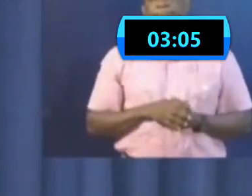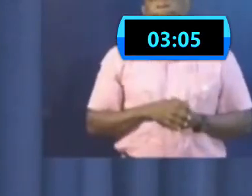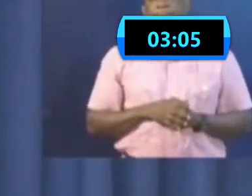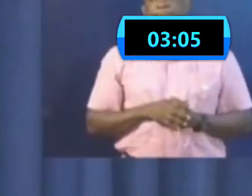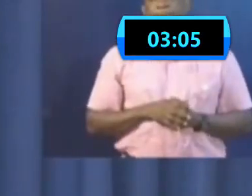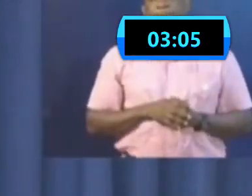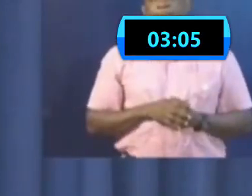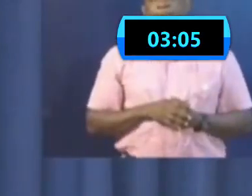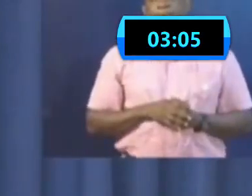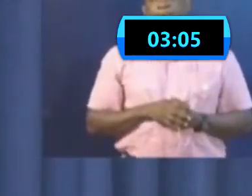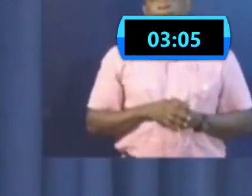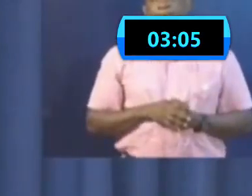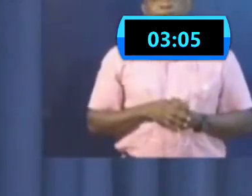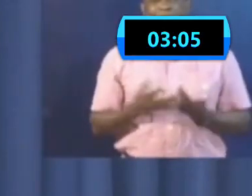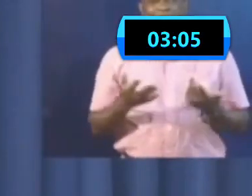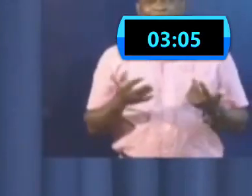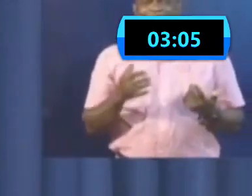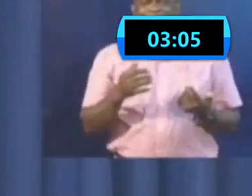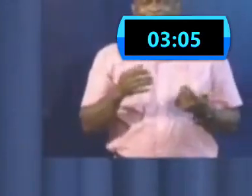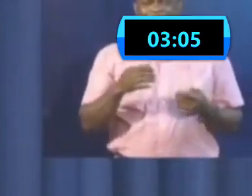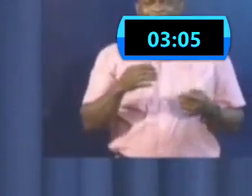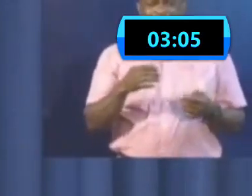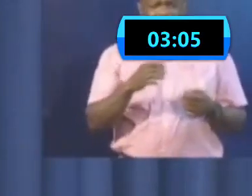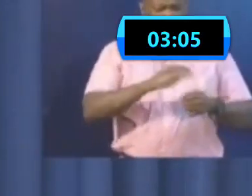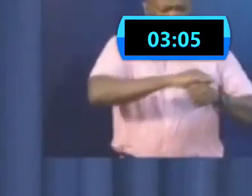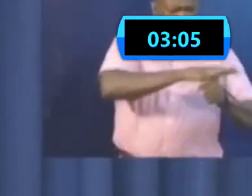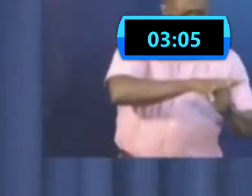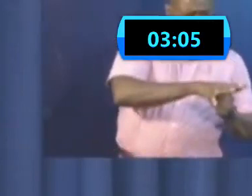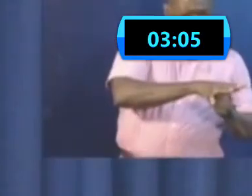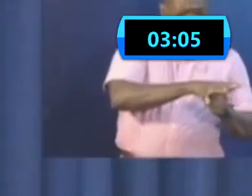it's gone like a hurricane and the next hurricane season is next year.